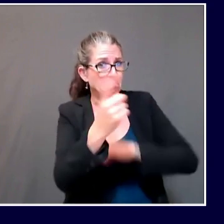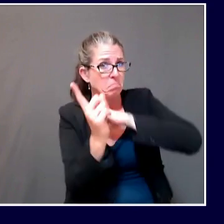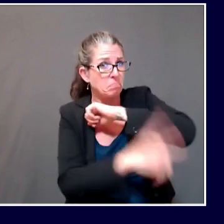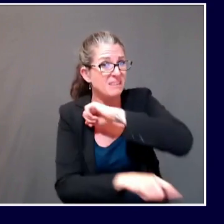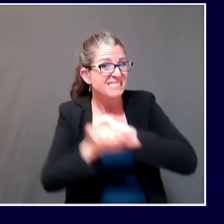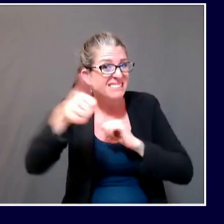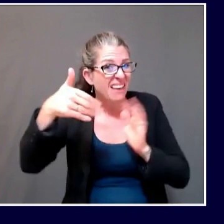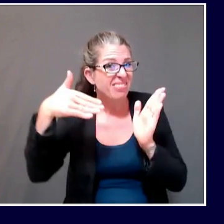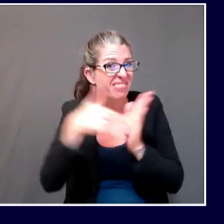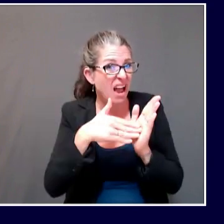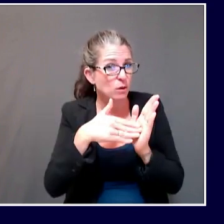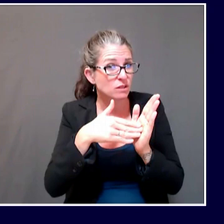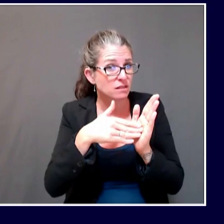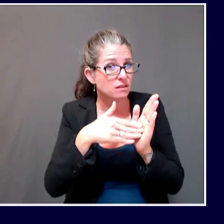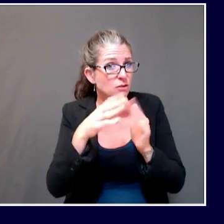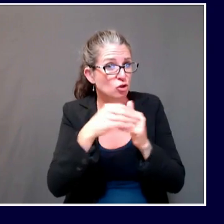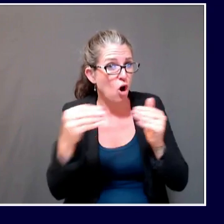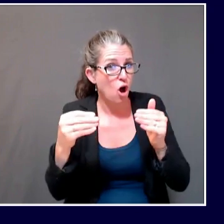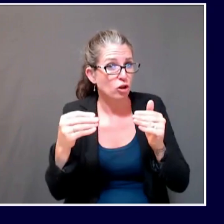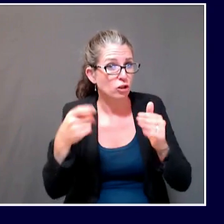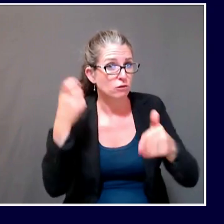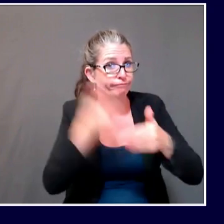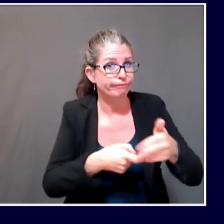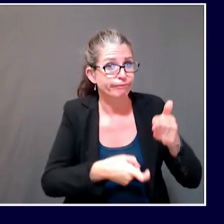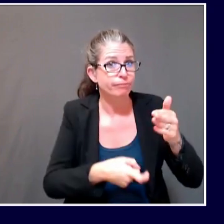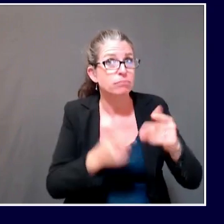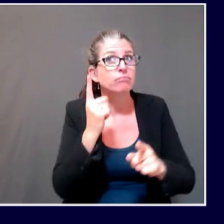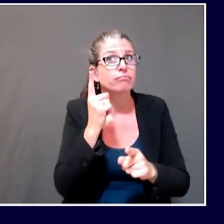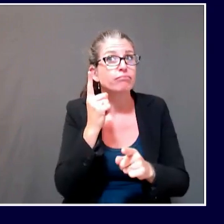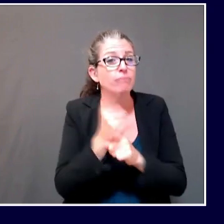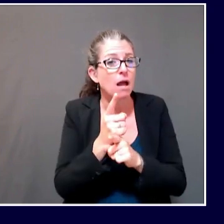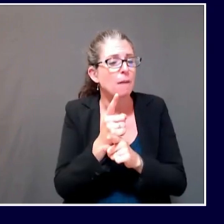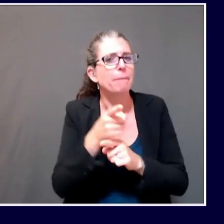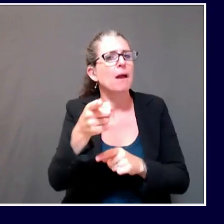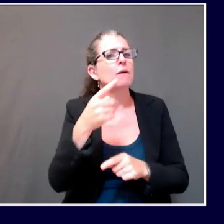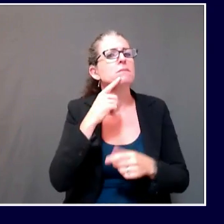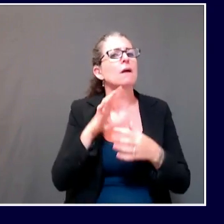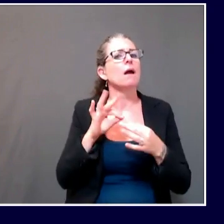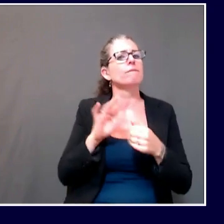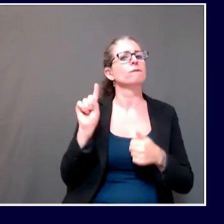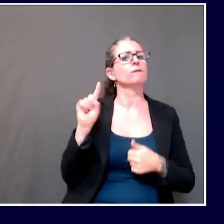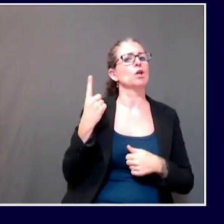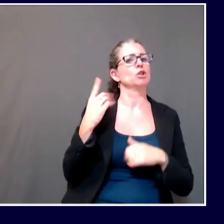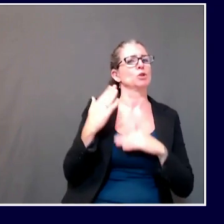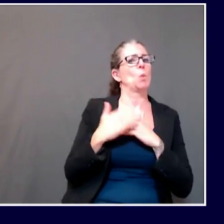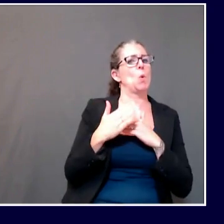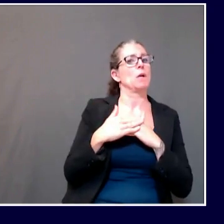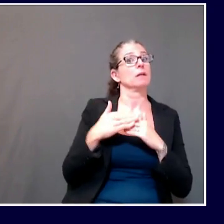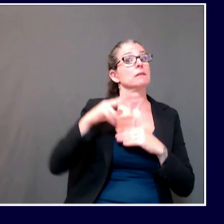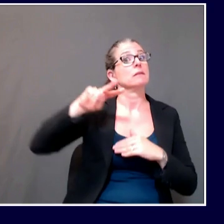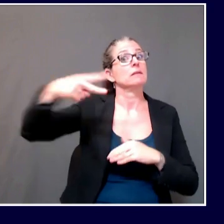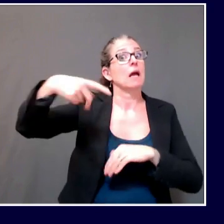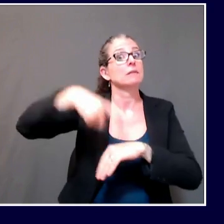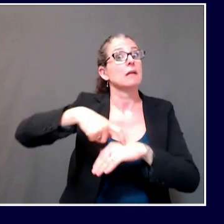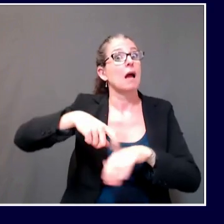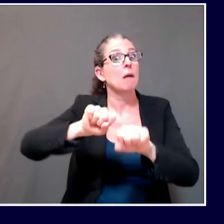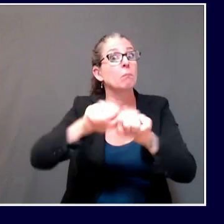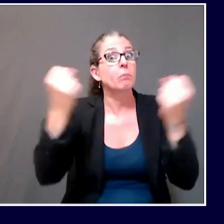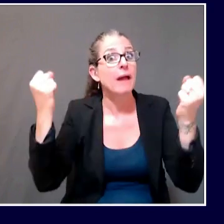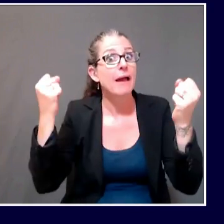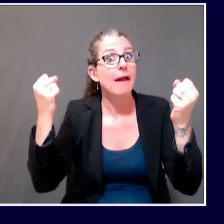financial penalty? Or would that have been the next step if they broke the rules again or agreed that they're not going to follow the rules?